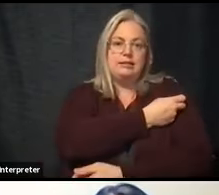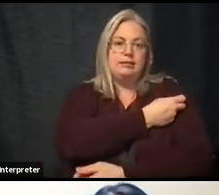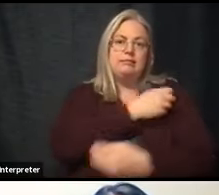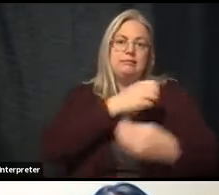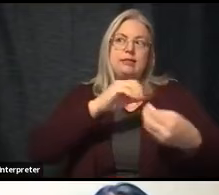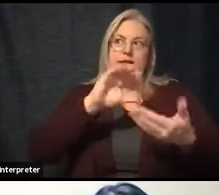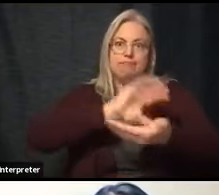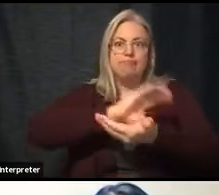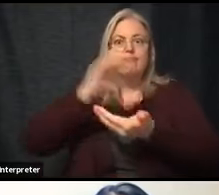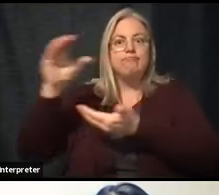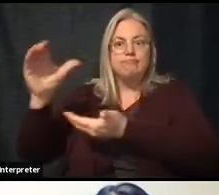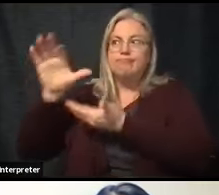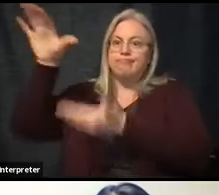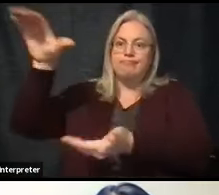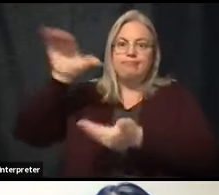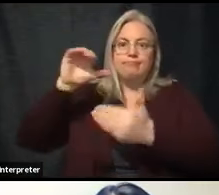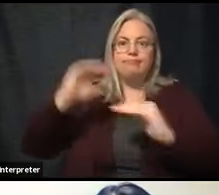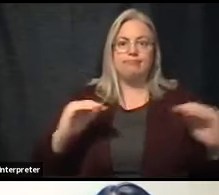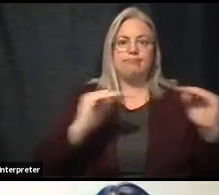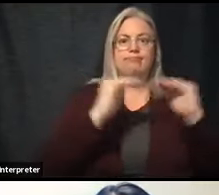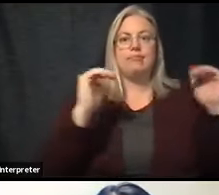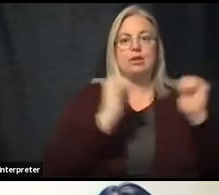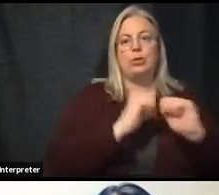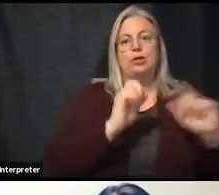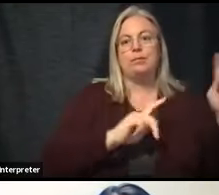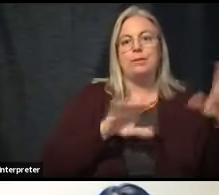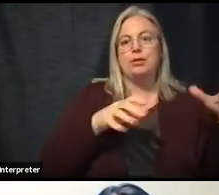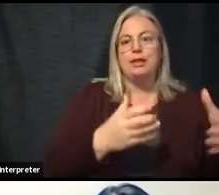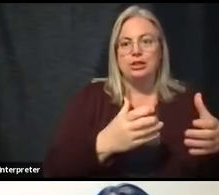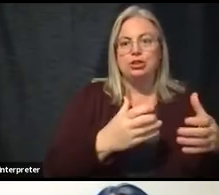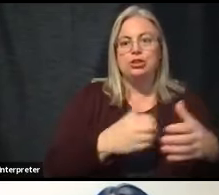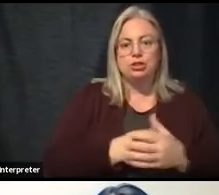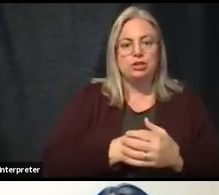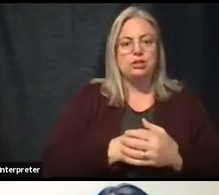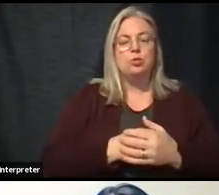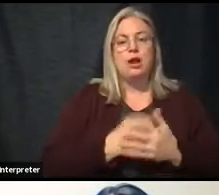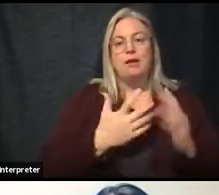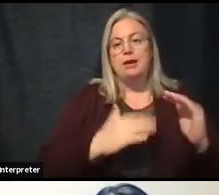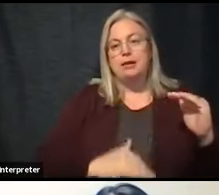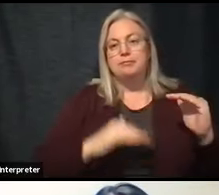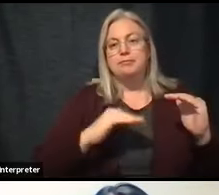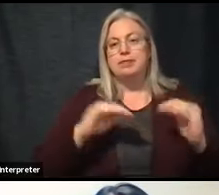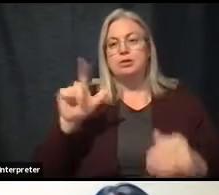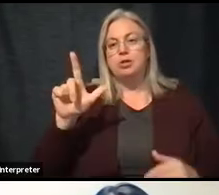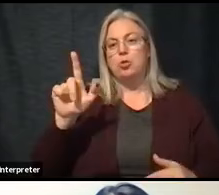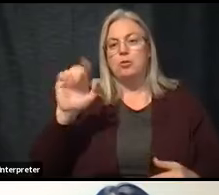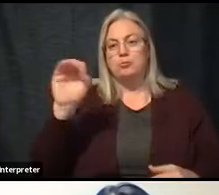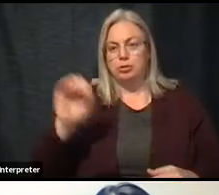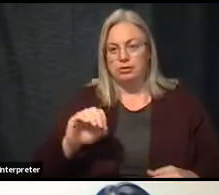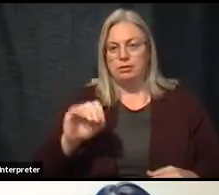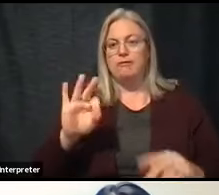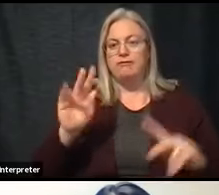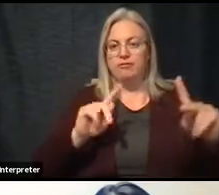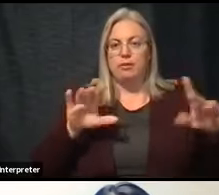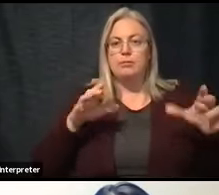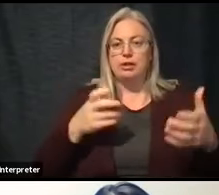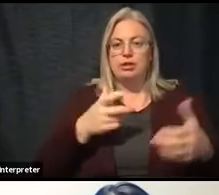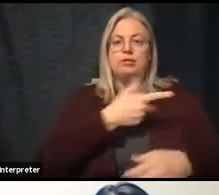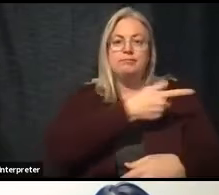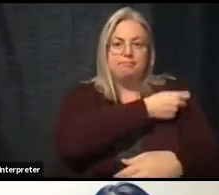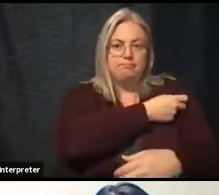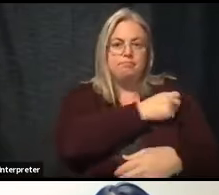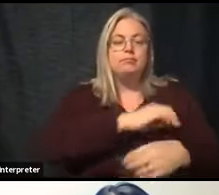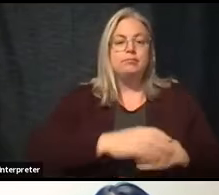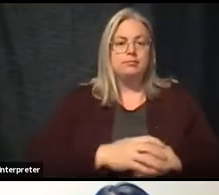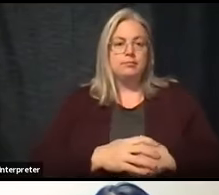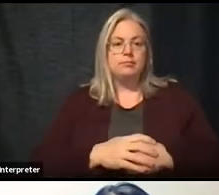commensurate with population. We represent 21% of the population. And we were